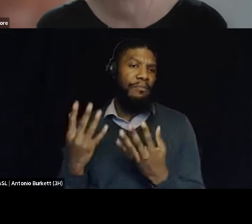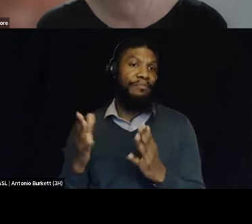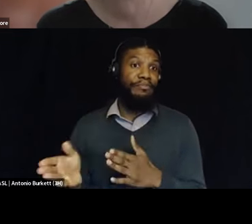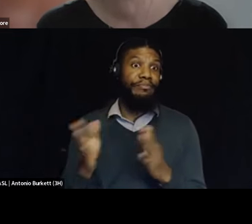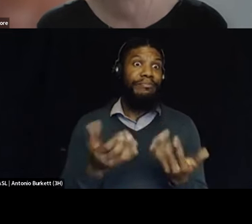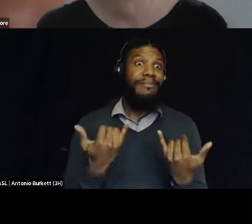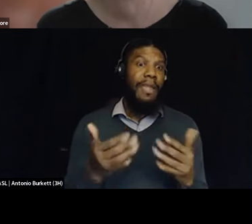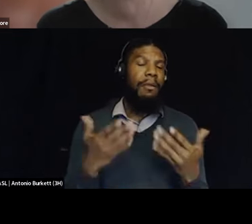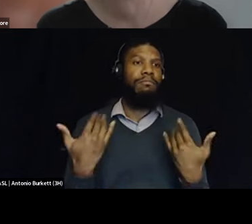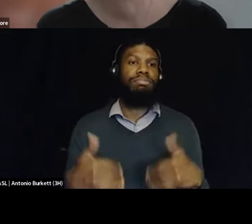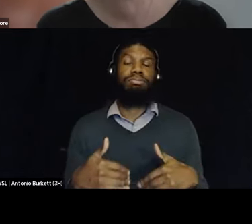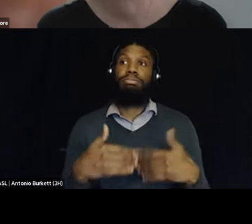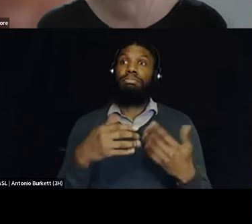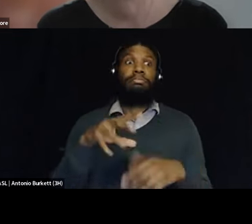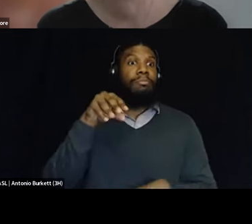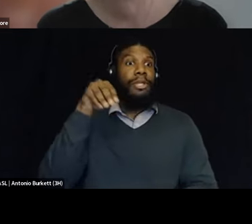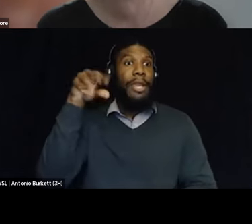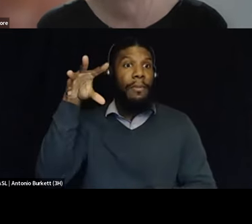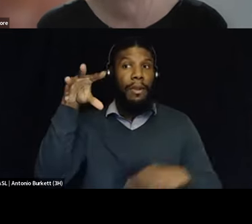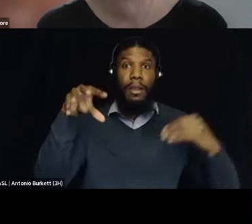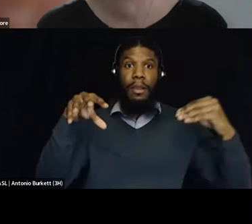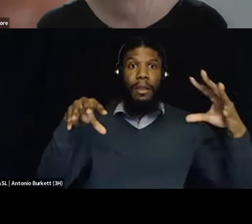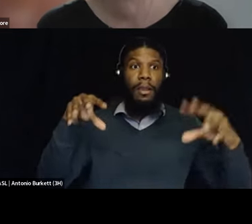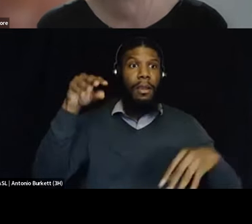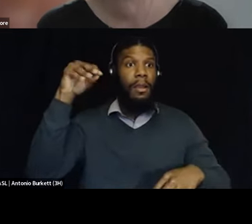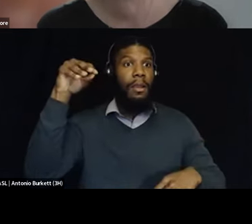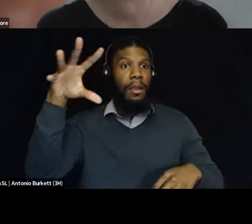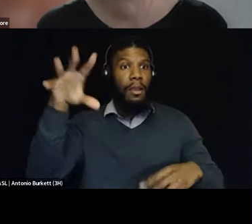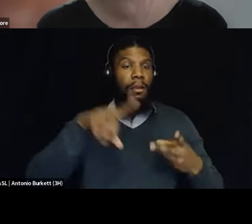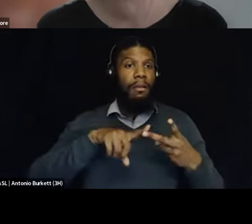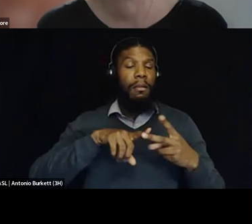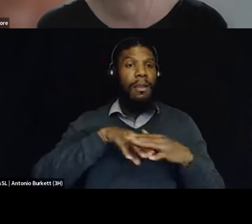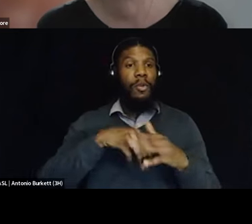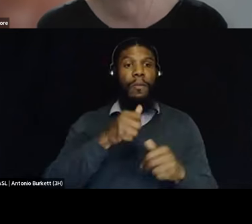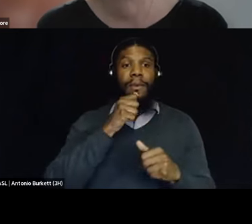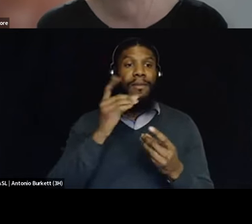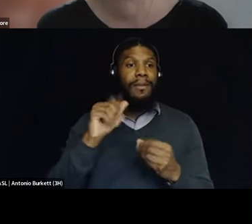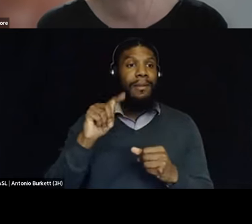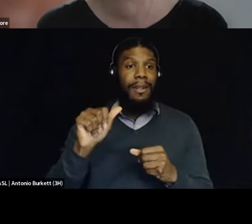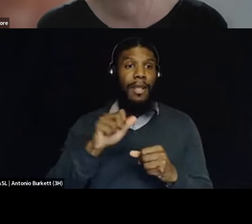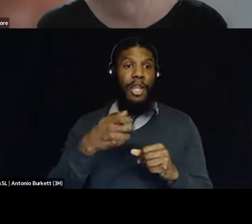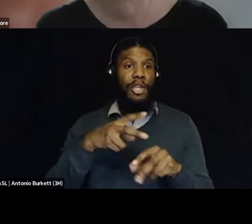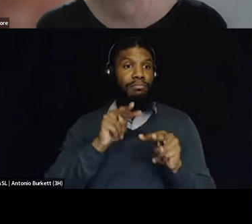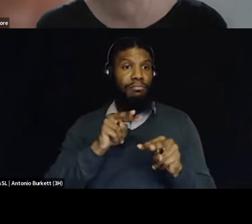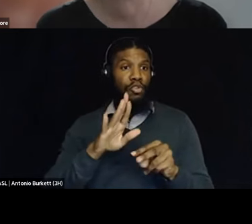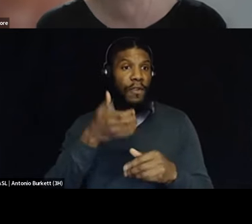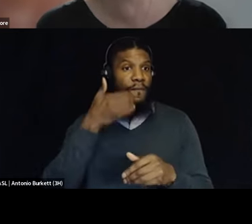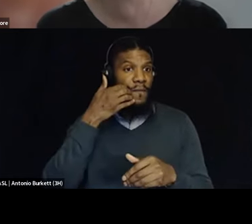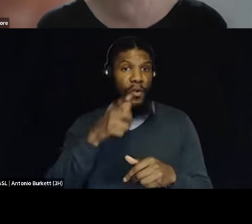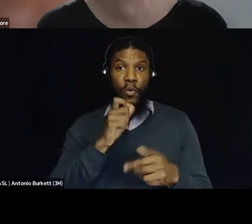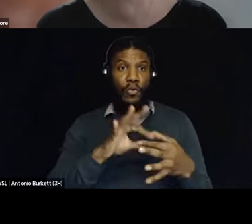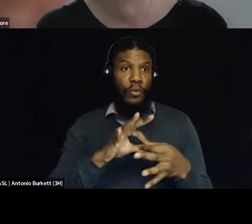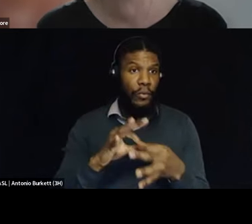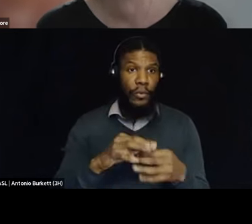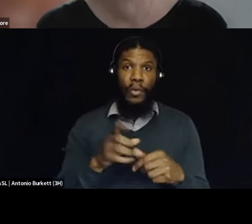access to private data sources now they're able to figure out what you're looking at on your phone who you're relating to where you're walking